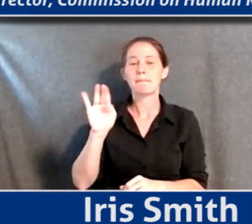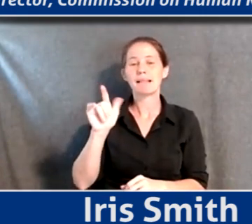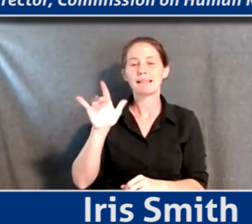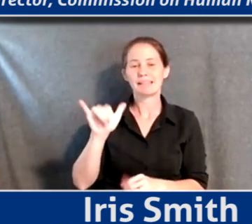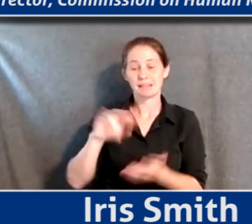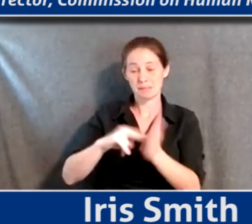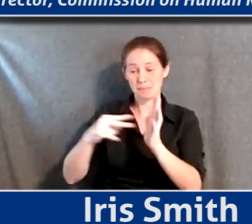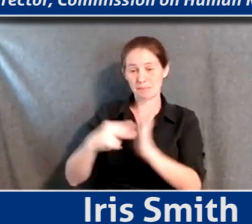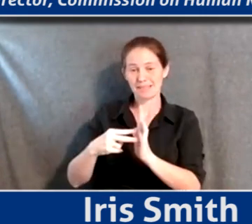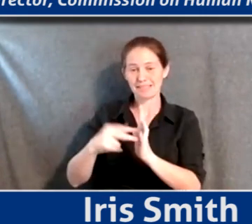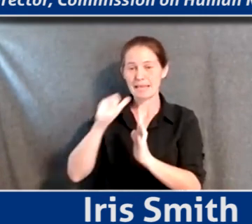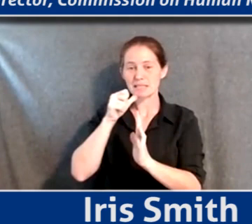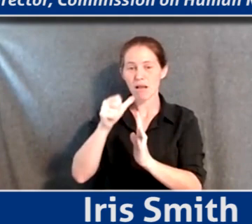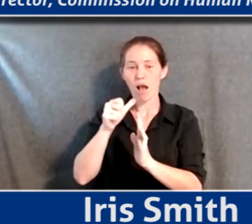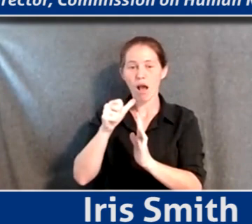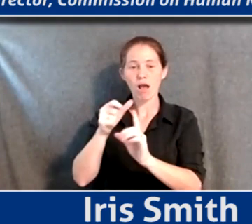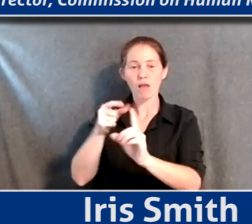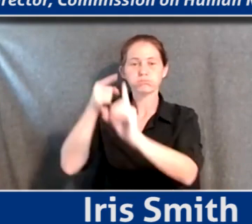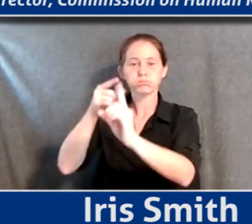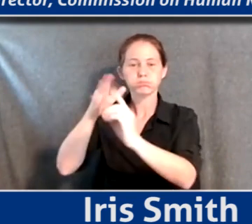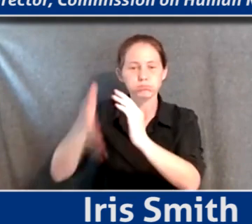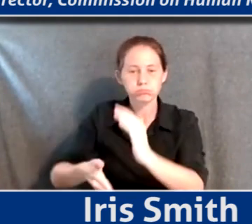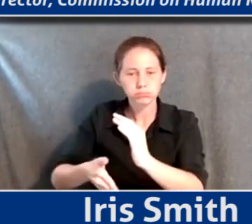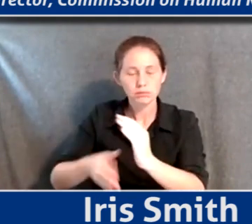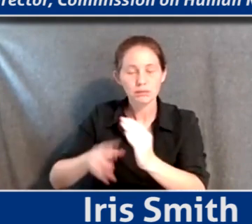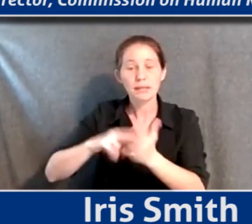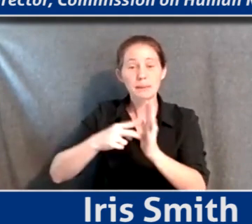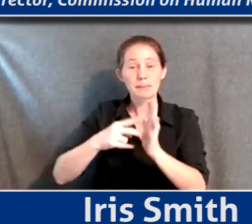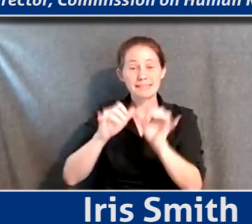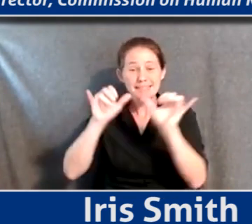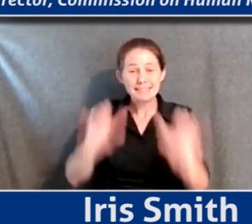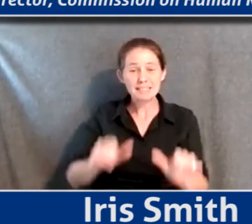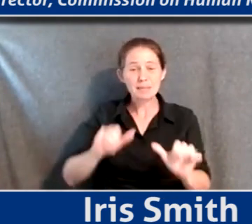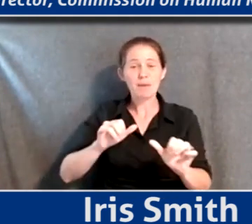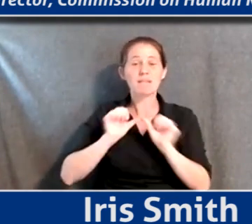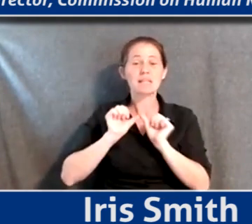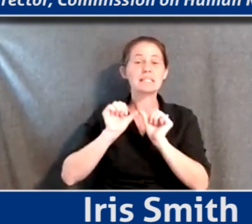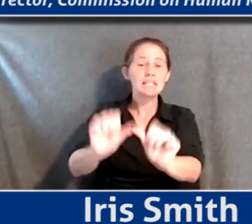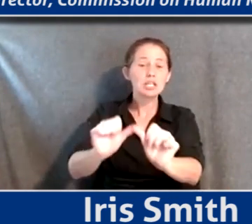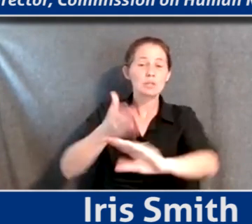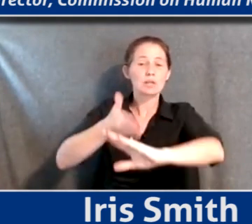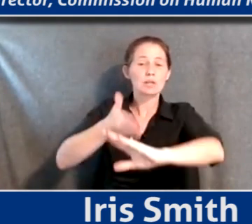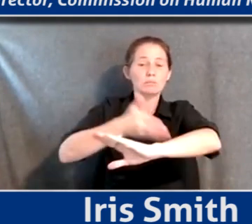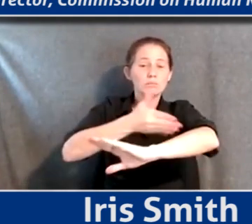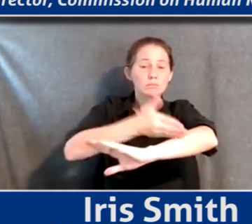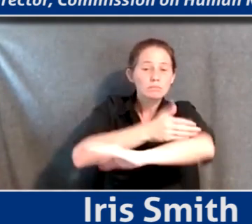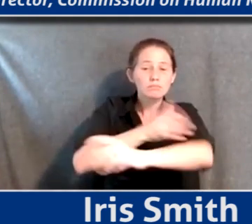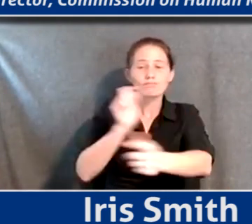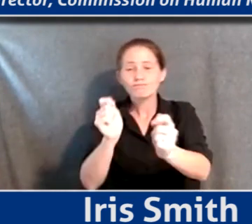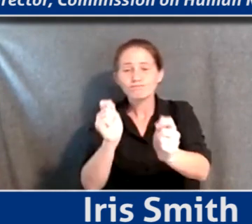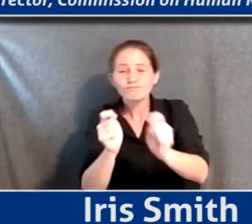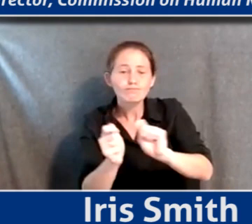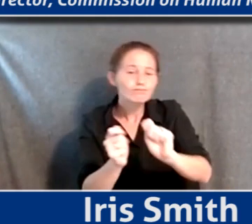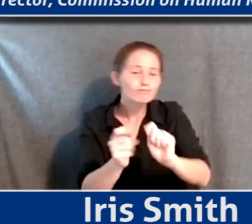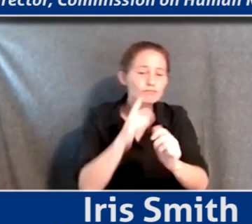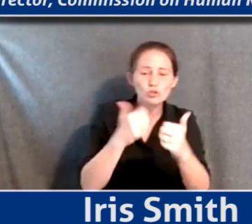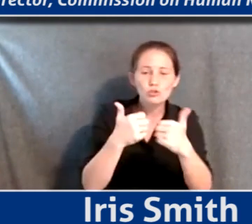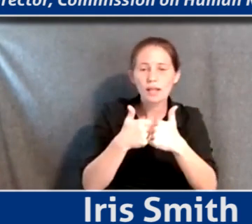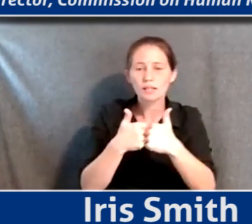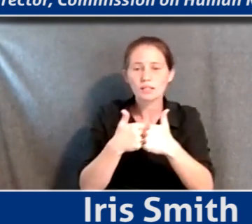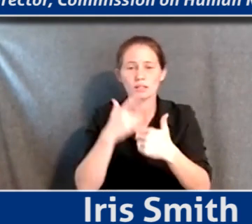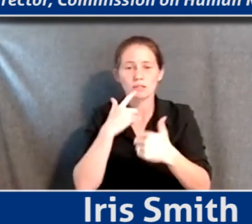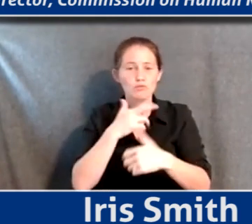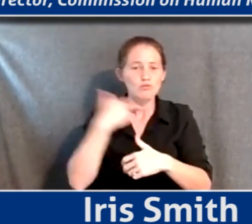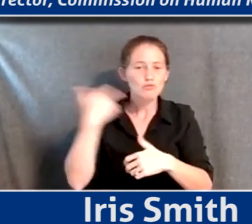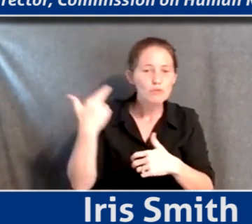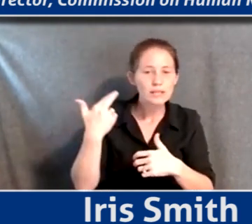that it's not an end state. It's a system of continuous improvement and adaption to kind of challenges, risks,